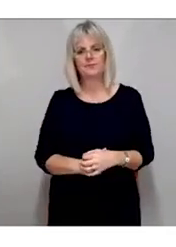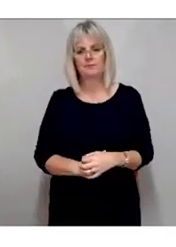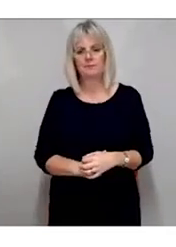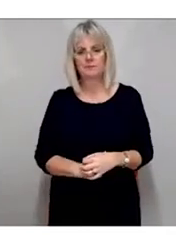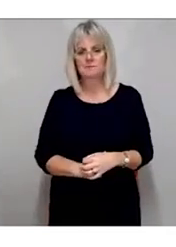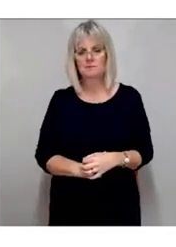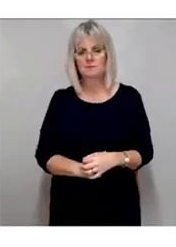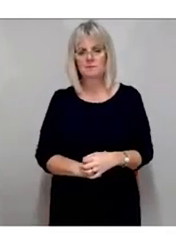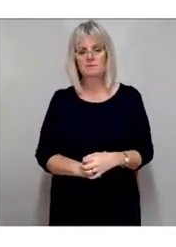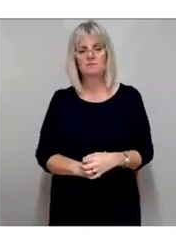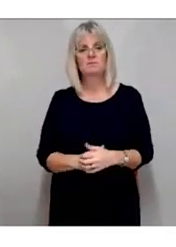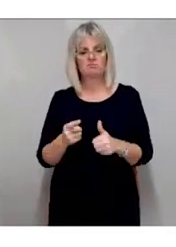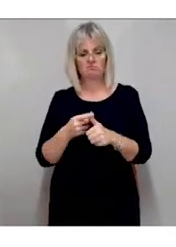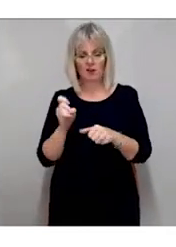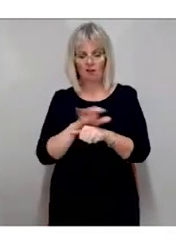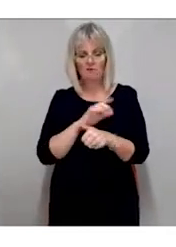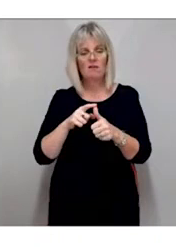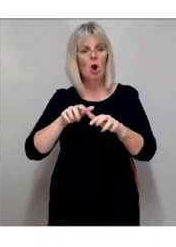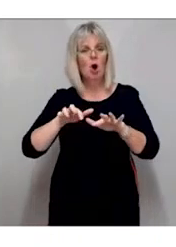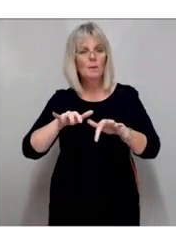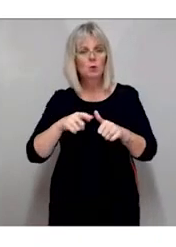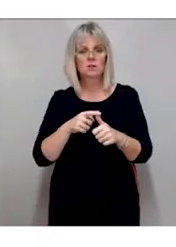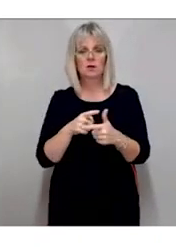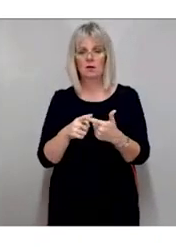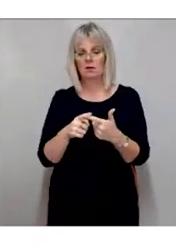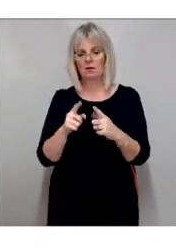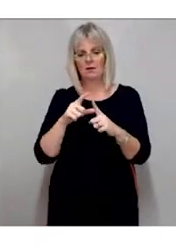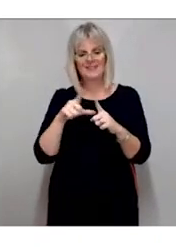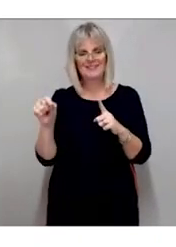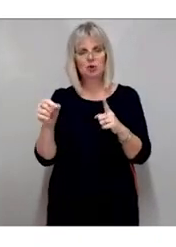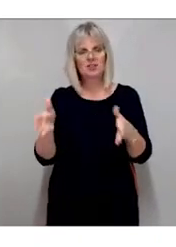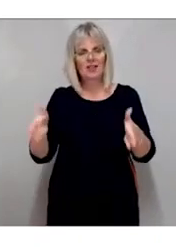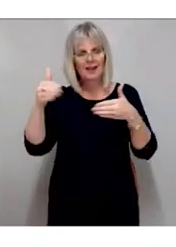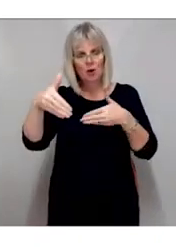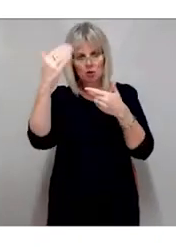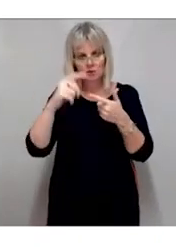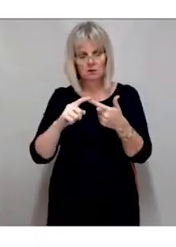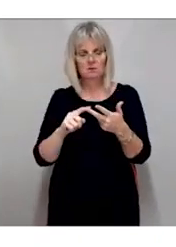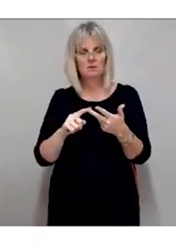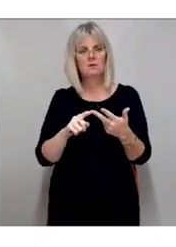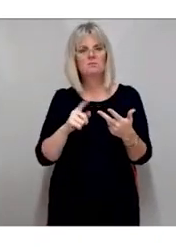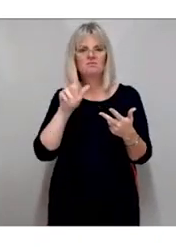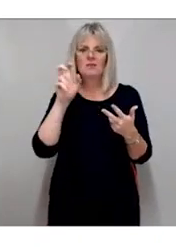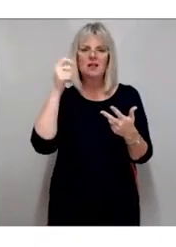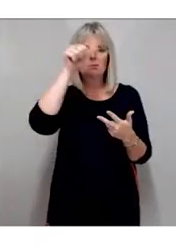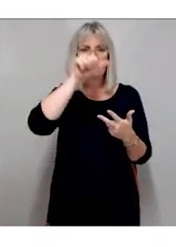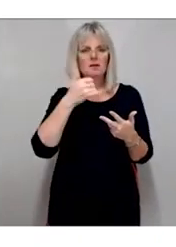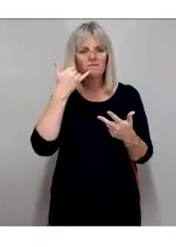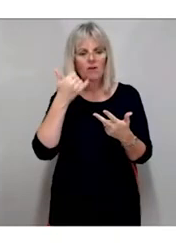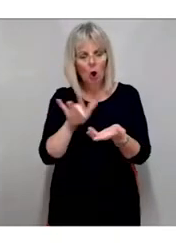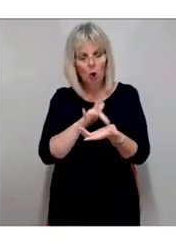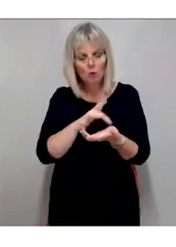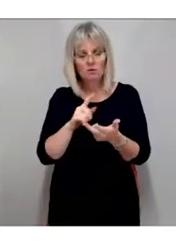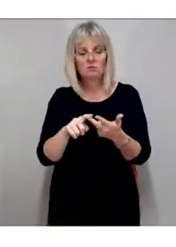things, computers, digital kiosks, smartphones, smart TVs, telephony, media services, banking,